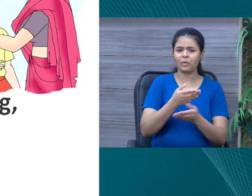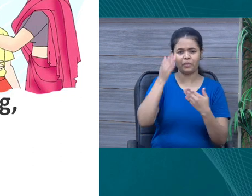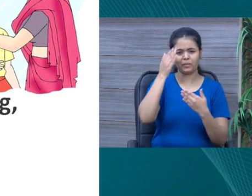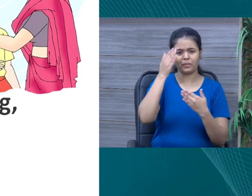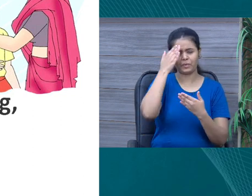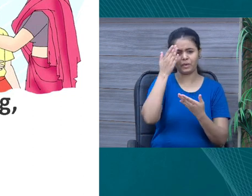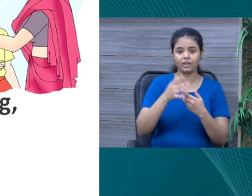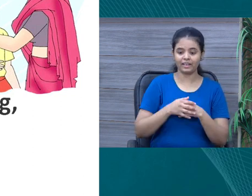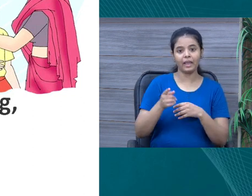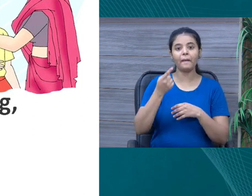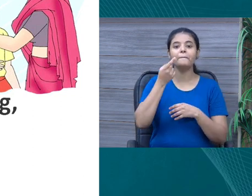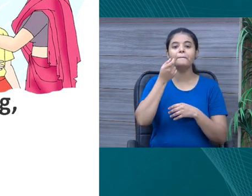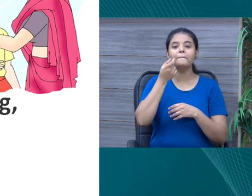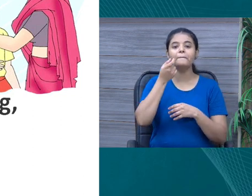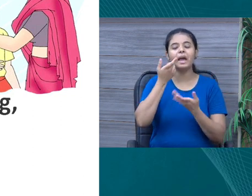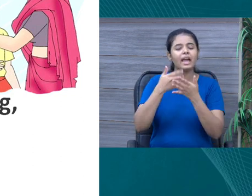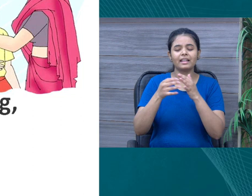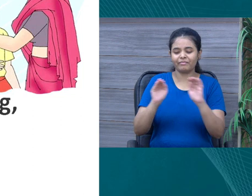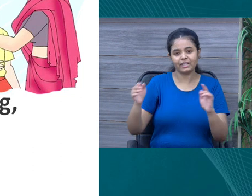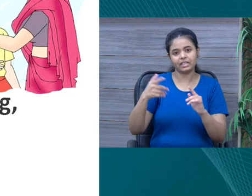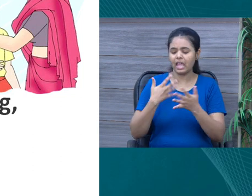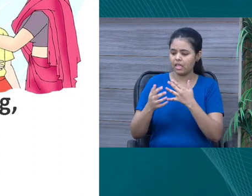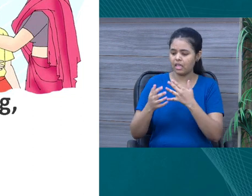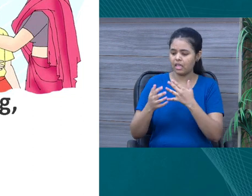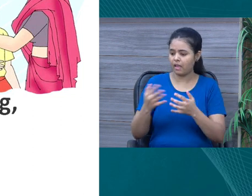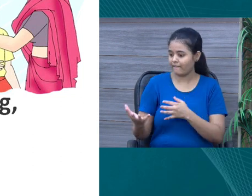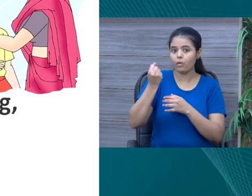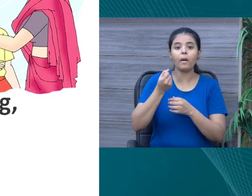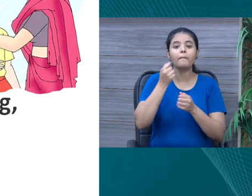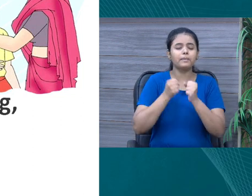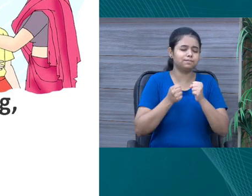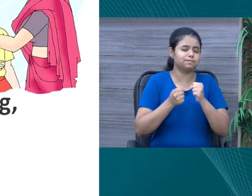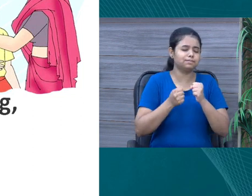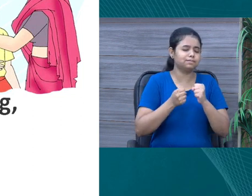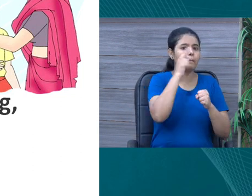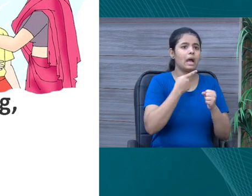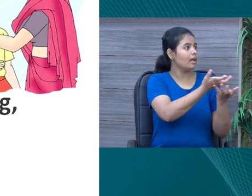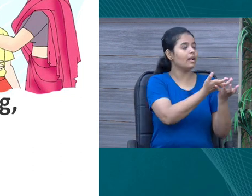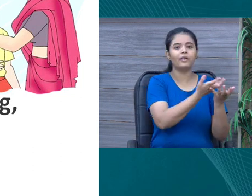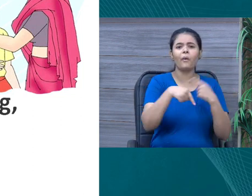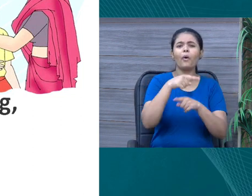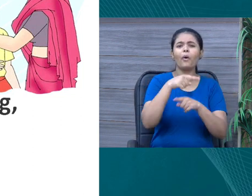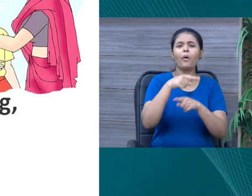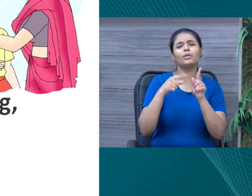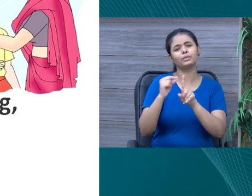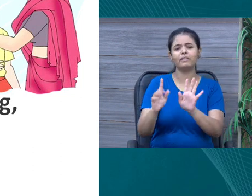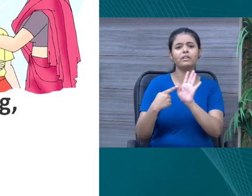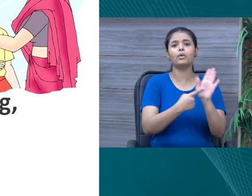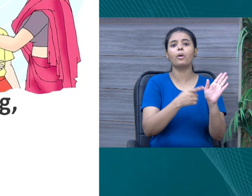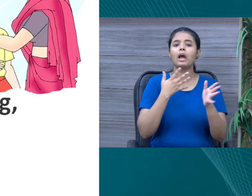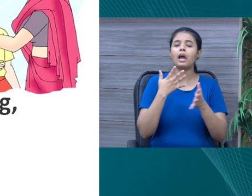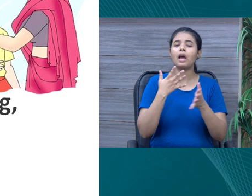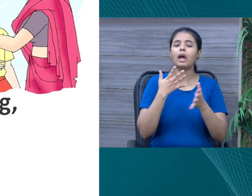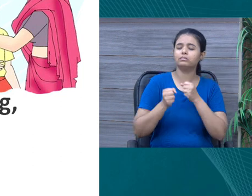thing you go, as a child, you go to your mom. Because, she is one person who is most of the children are accessible to them. We